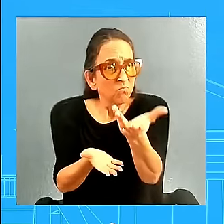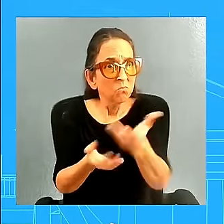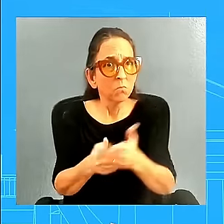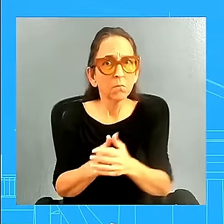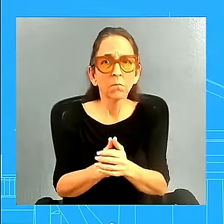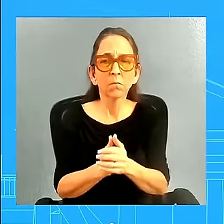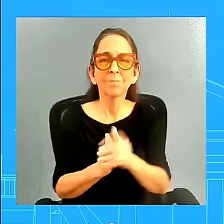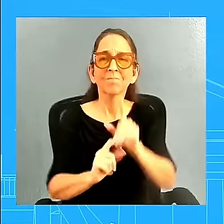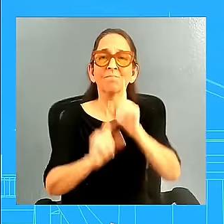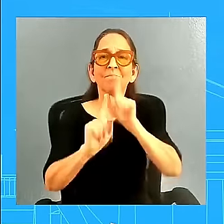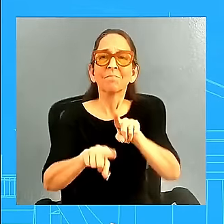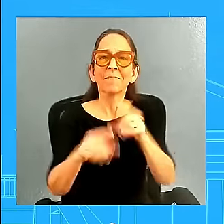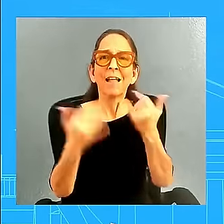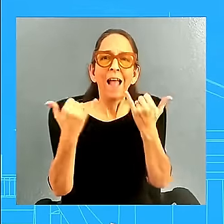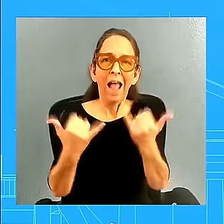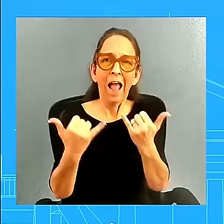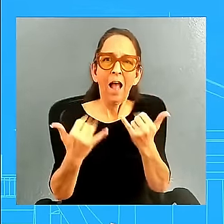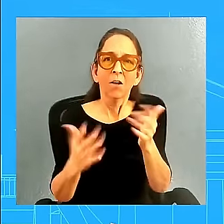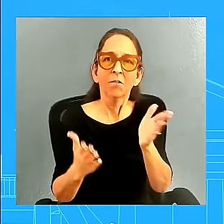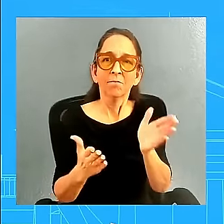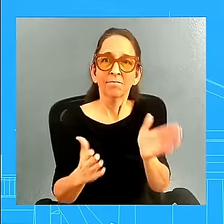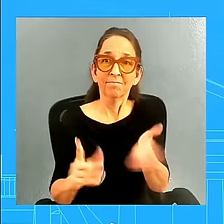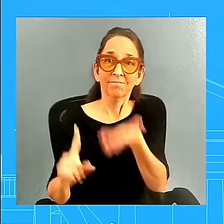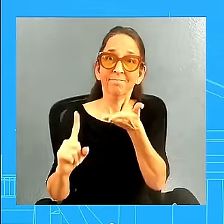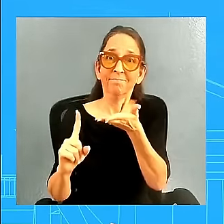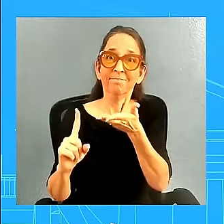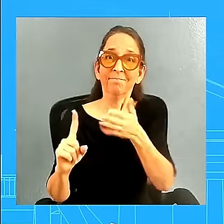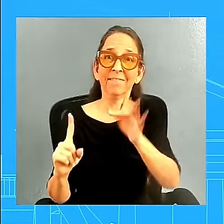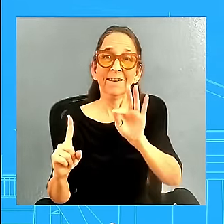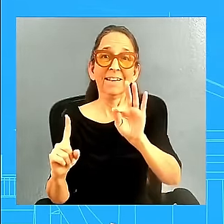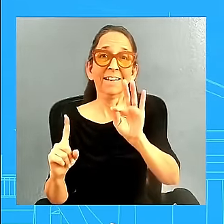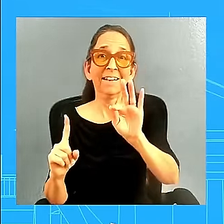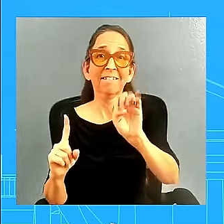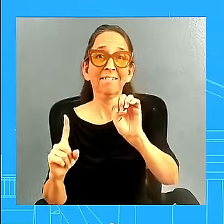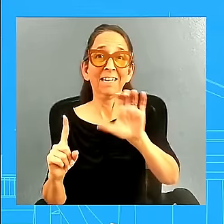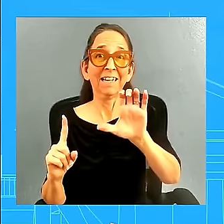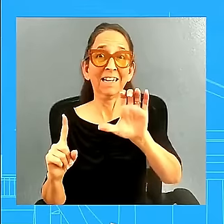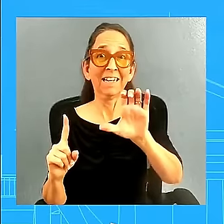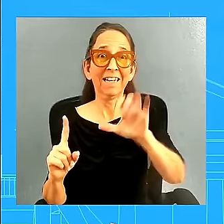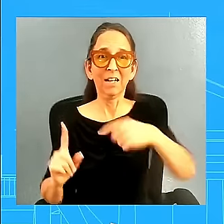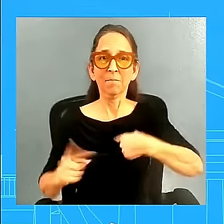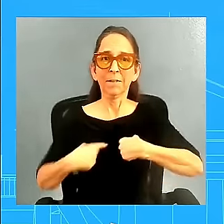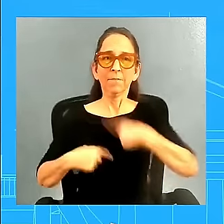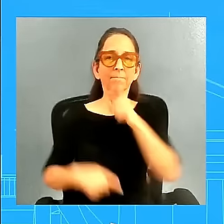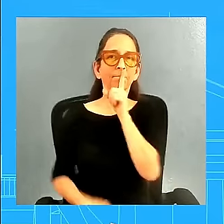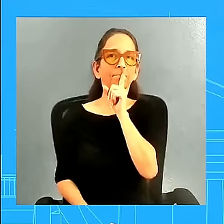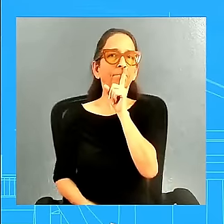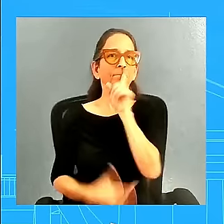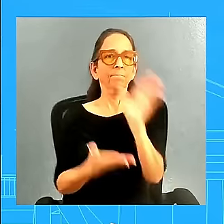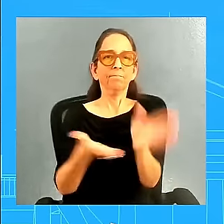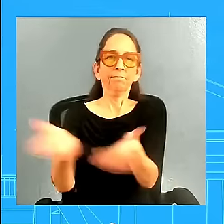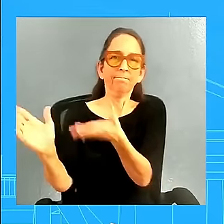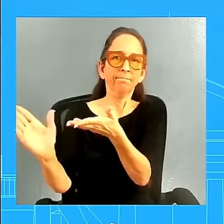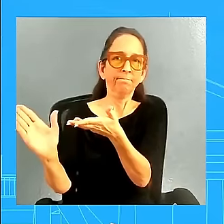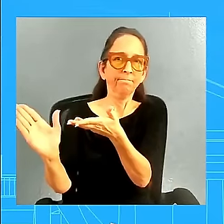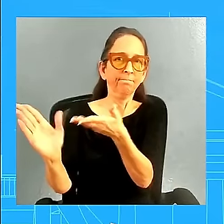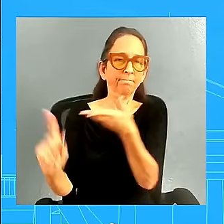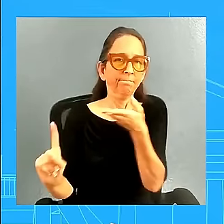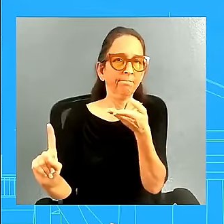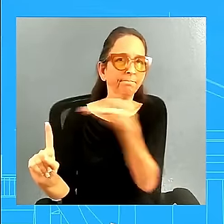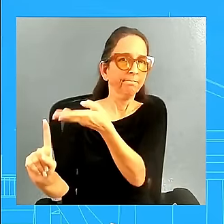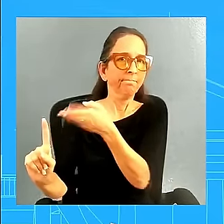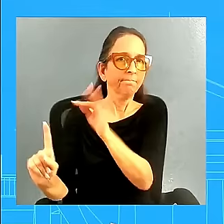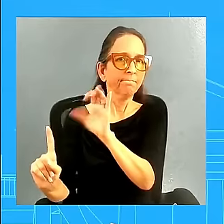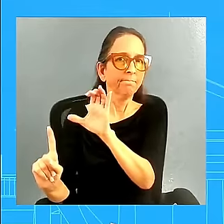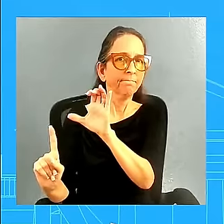that one. That's a place that I'm going to have to refer you. I can't speak to it beyond that. But has the president mentioned it at all? He's aware of it.